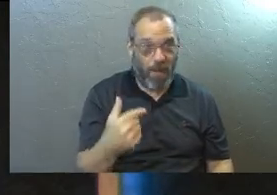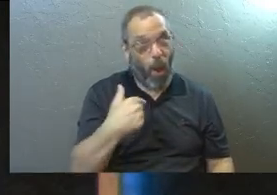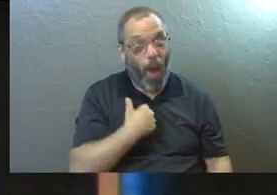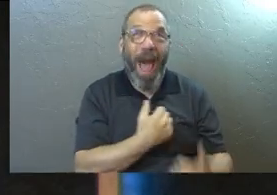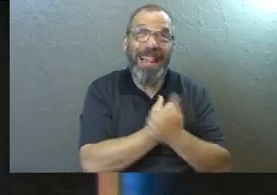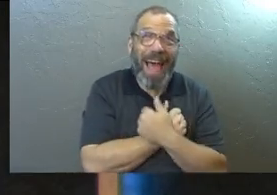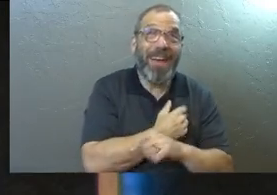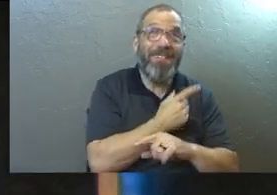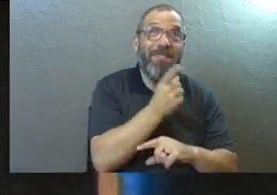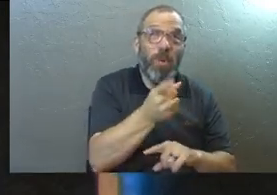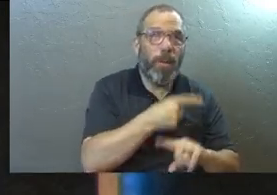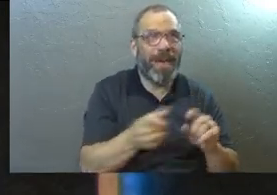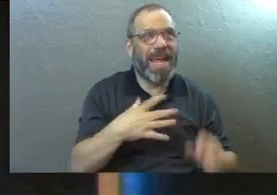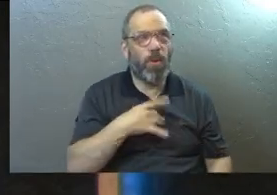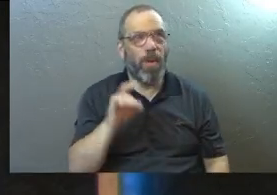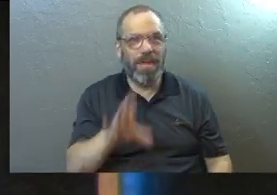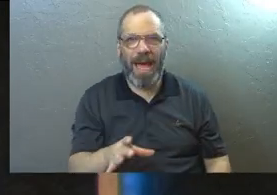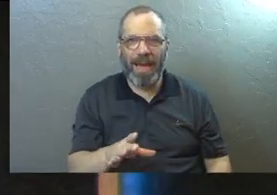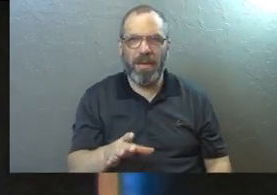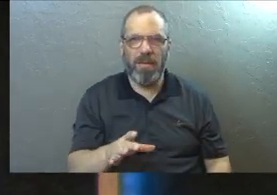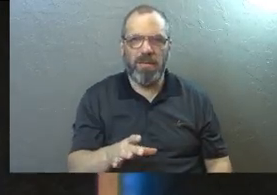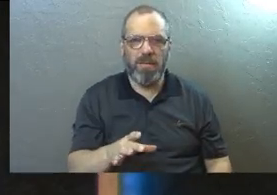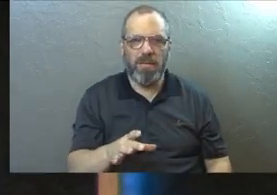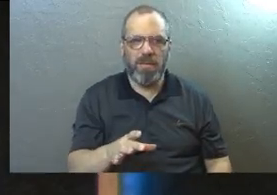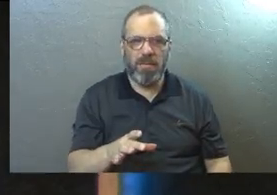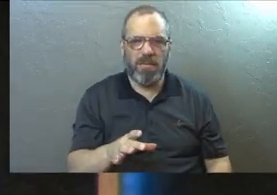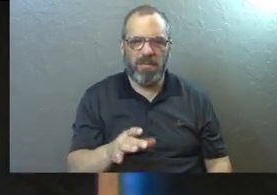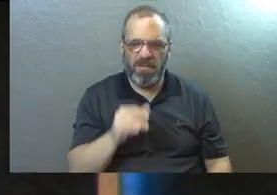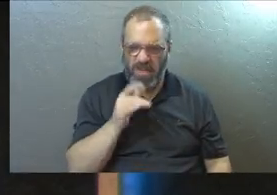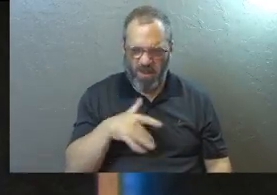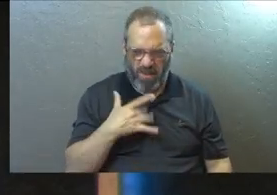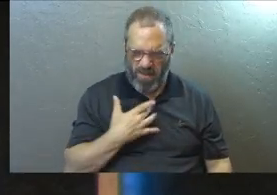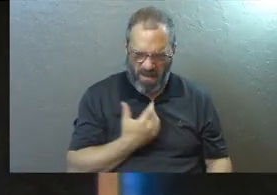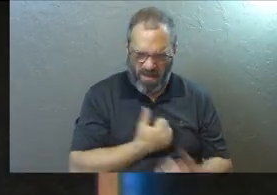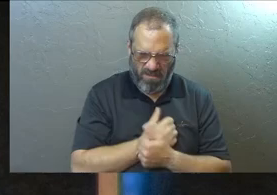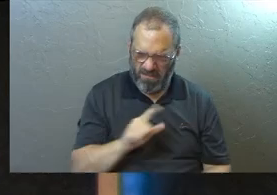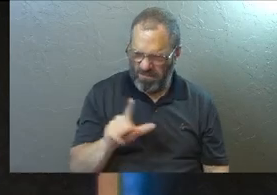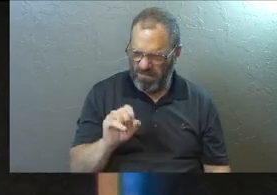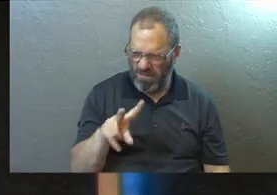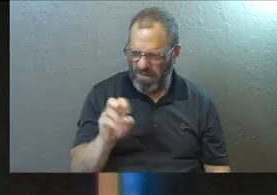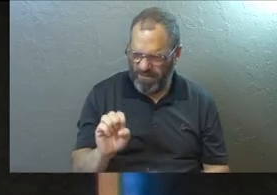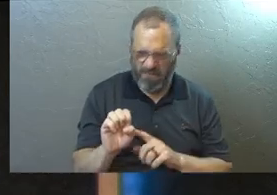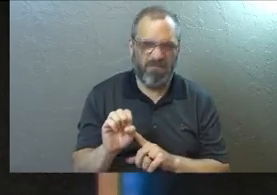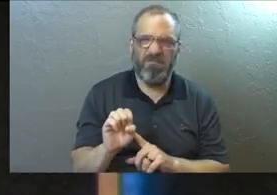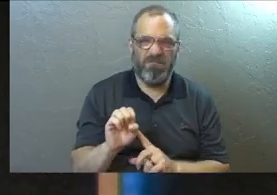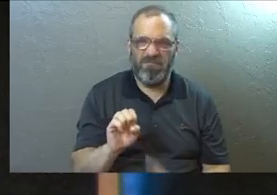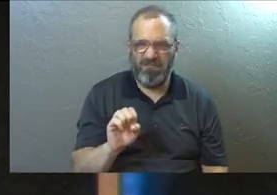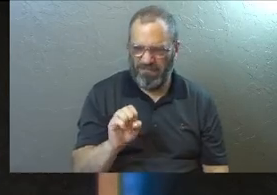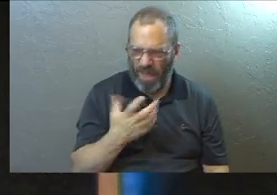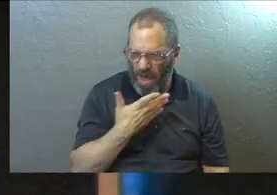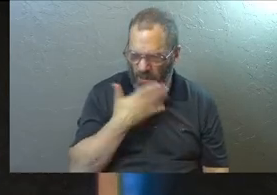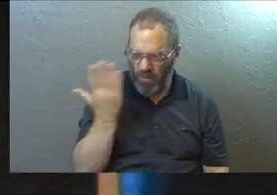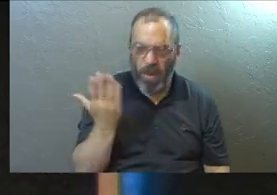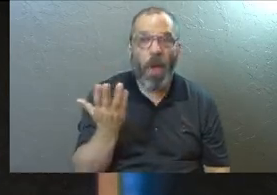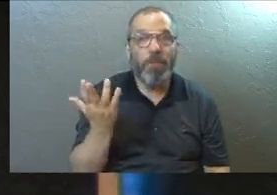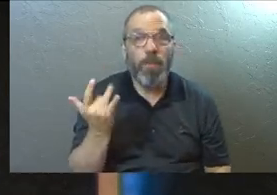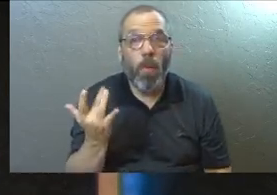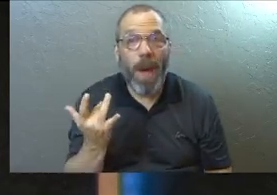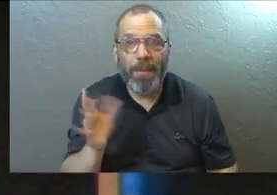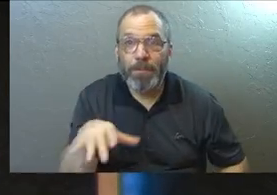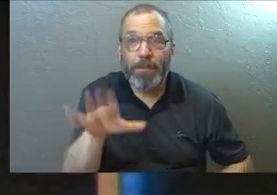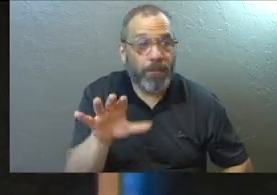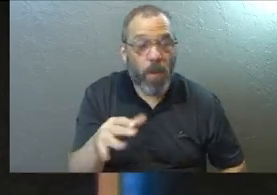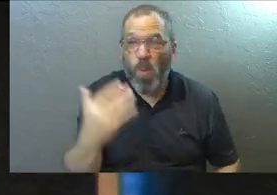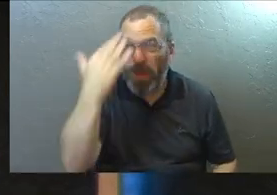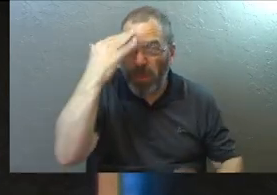I love you, but I don't like you, no one ever felt loved by those words. Ever. Because we all